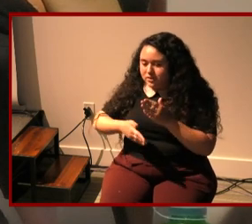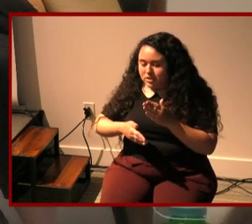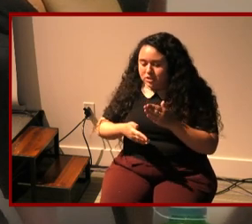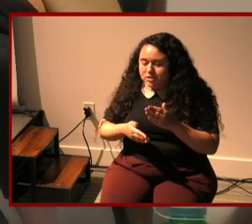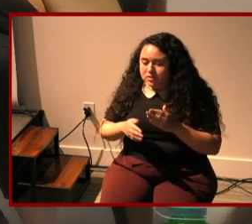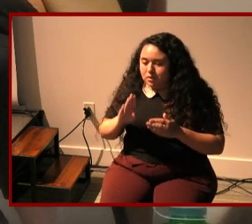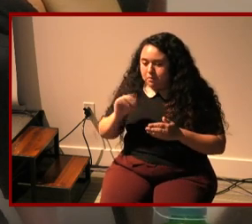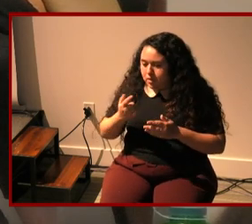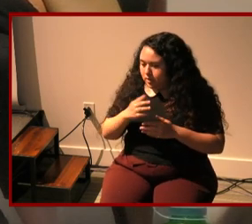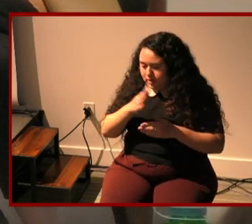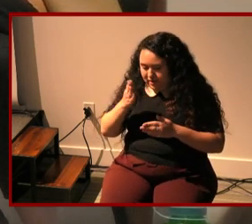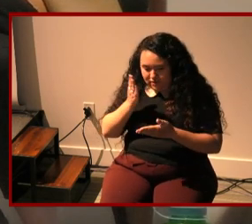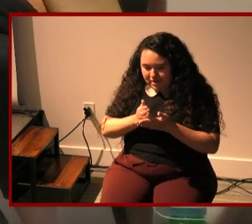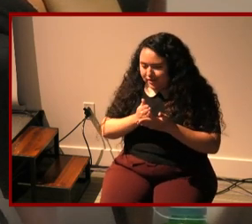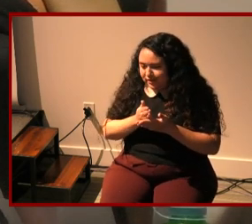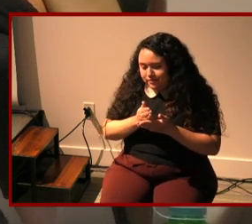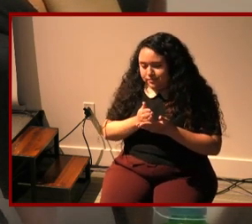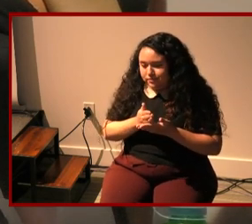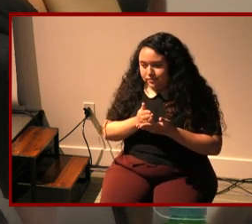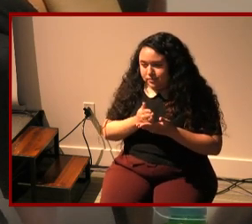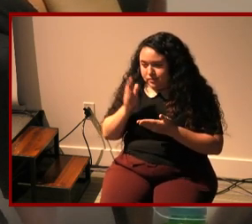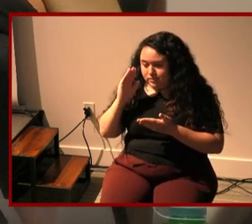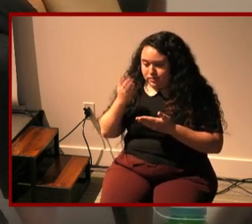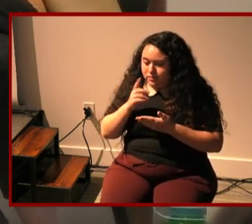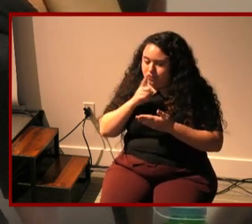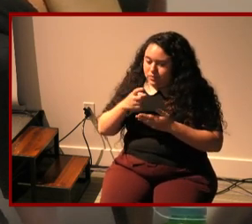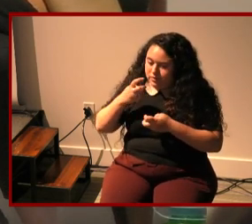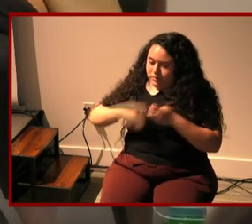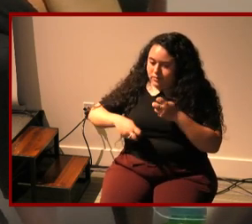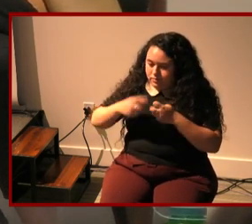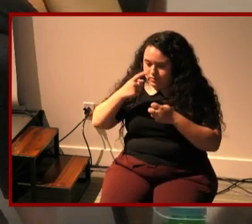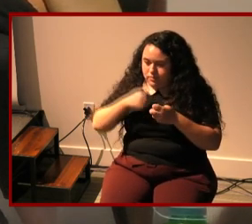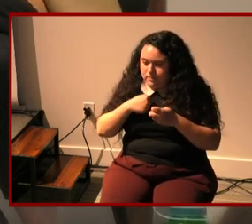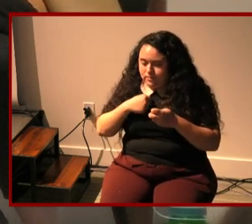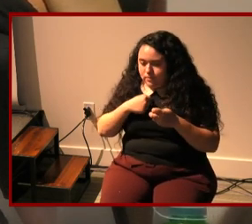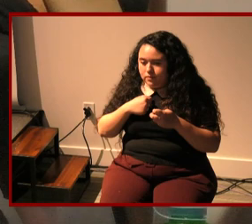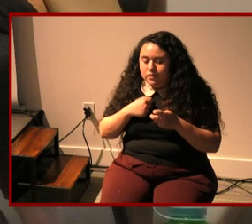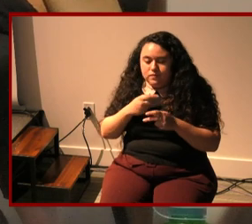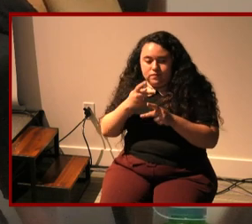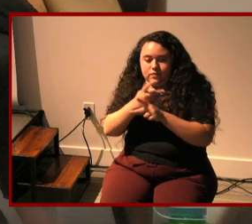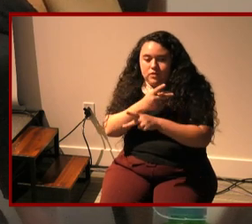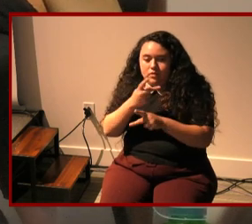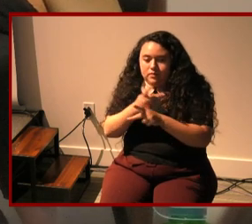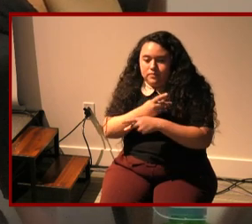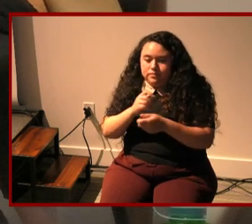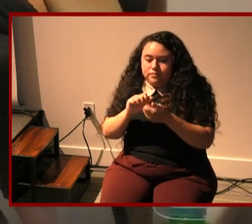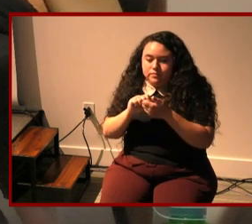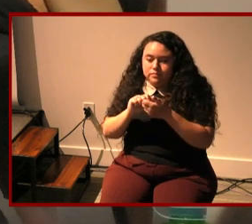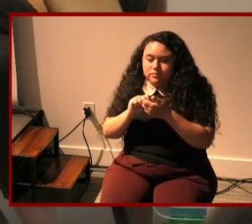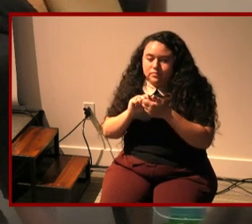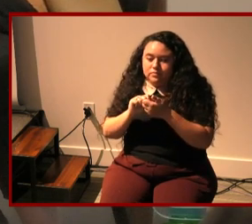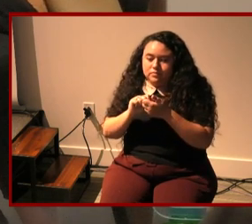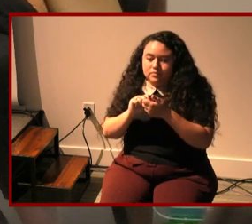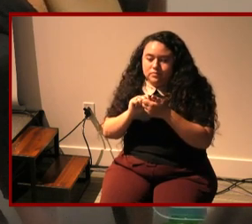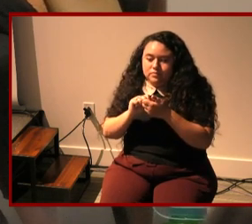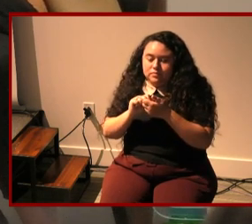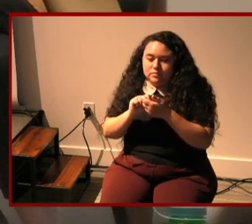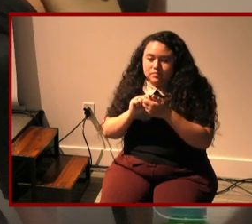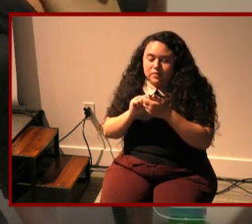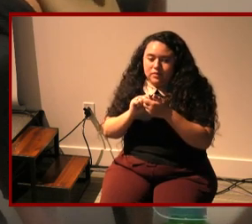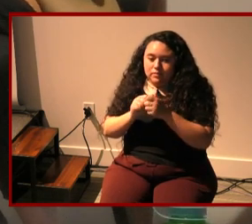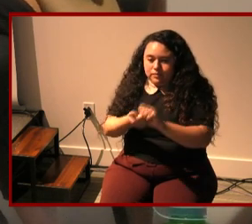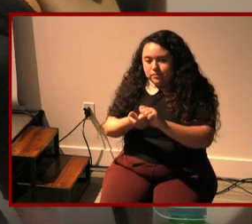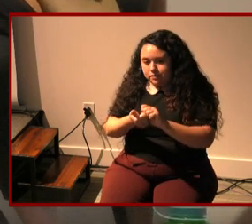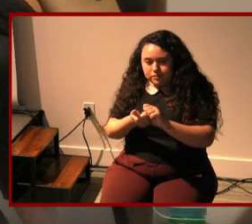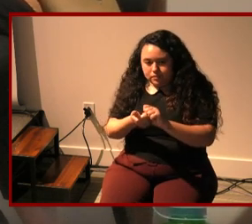blogs never end and and it was it seemed really difficult for me to figure out how to